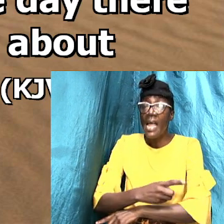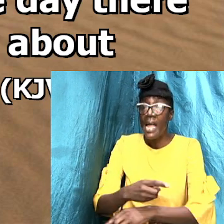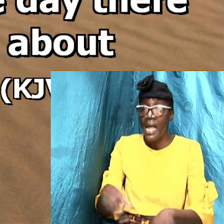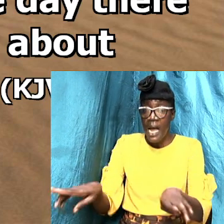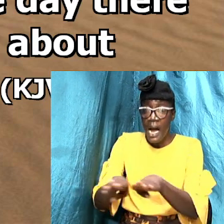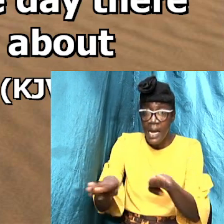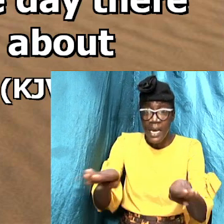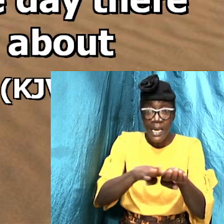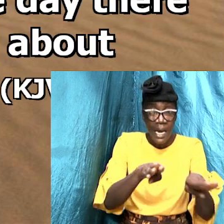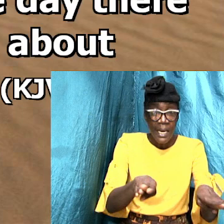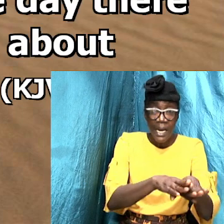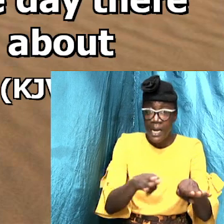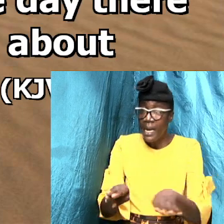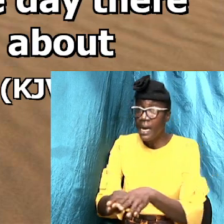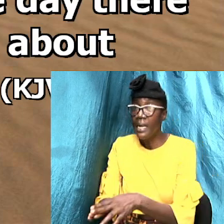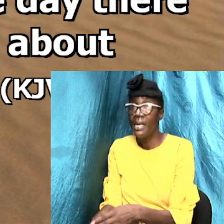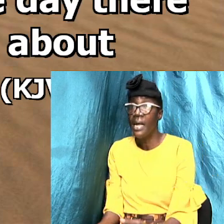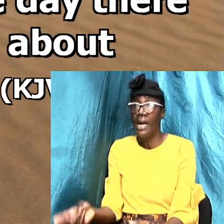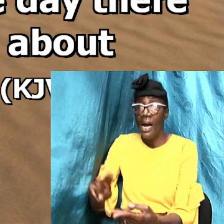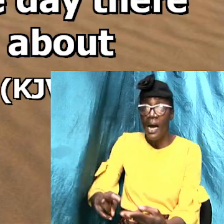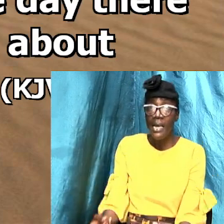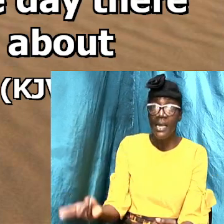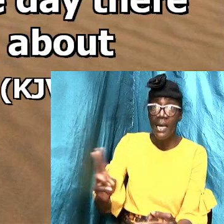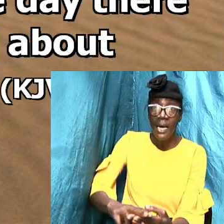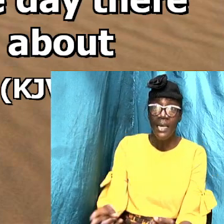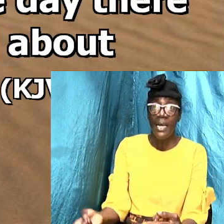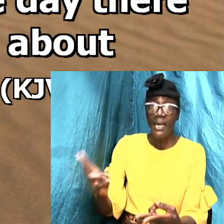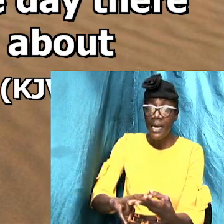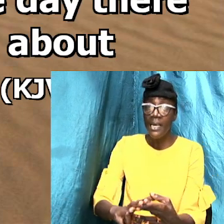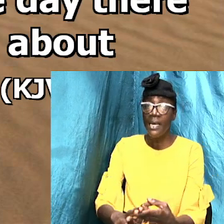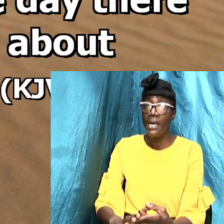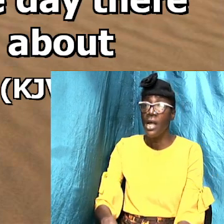unto them about three thousand souls